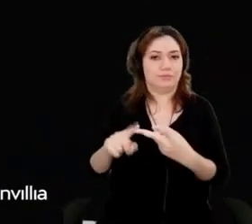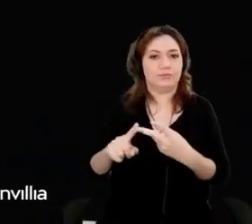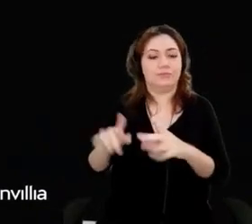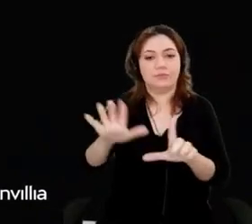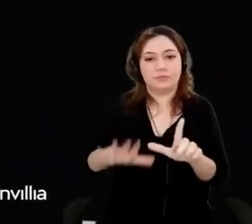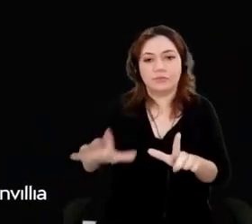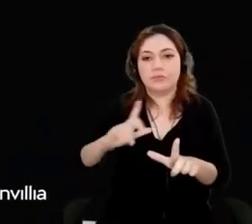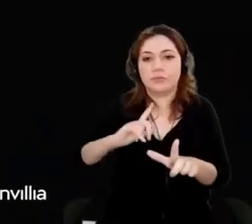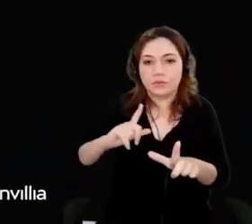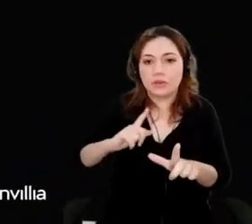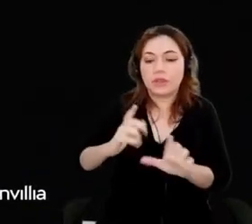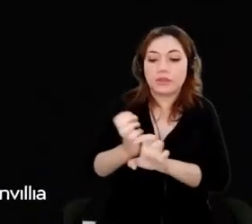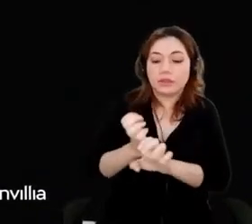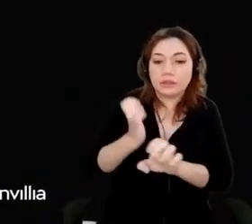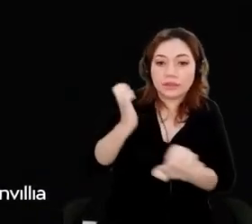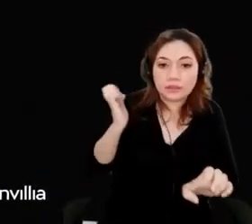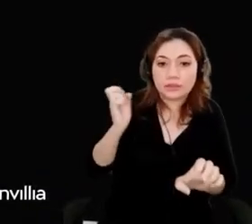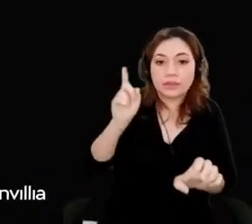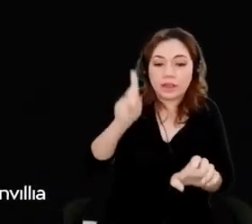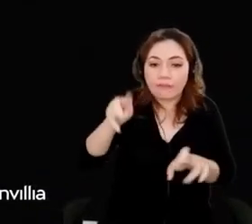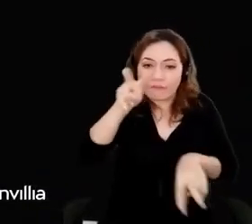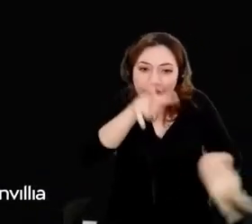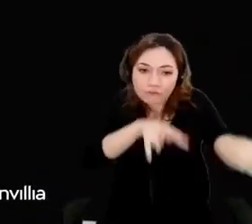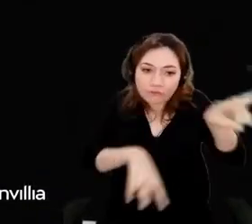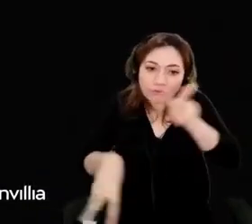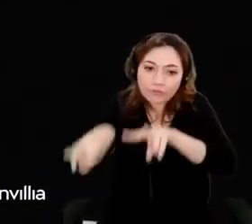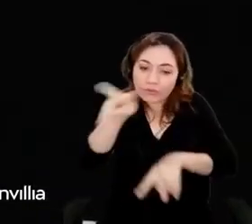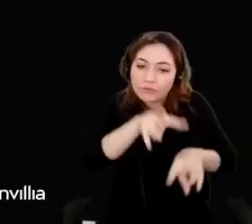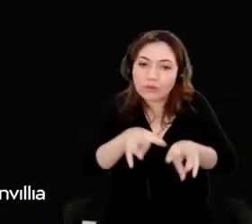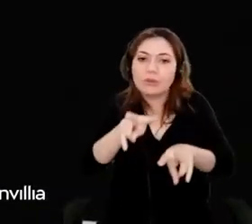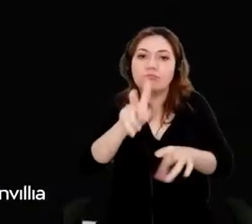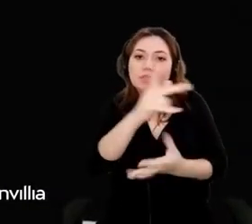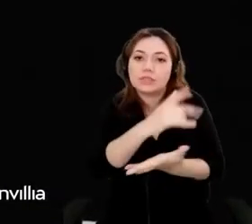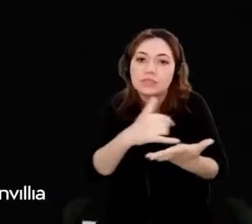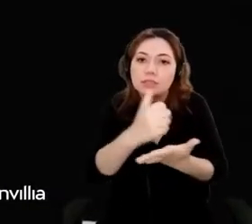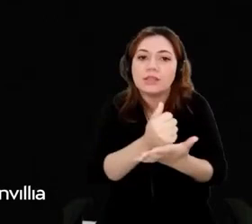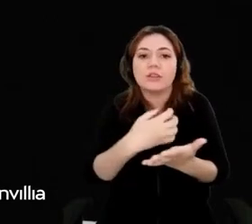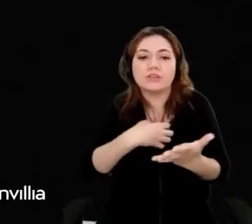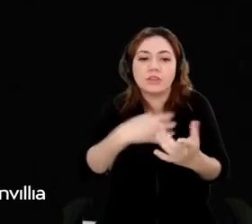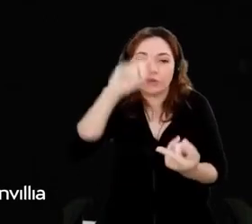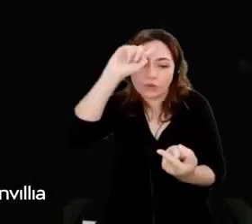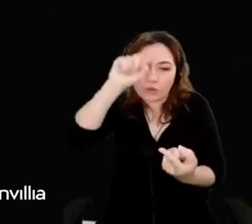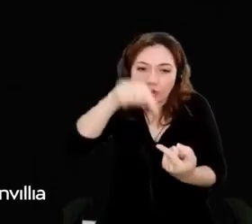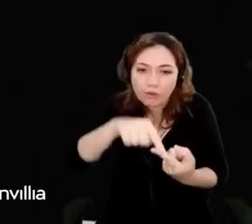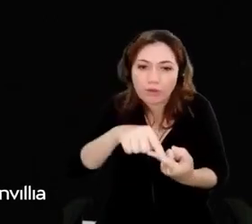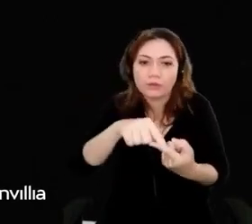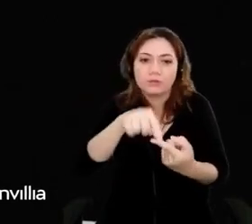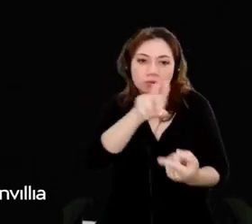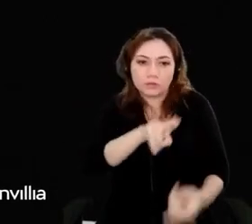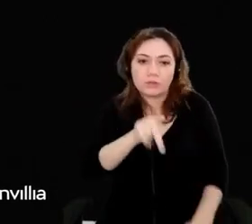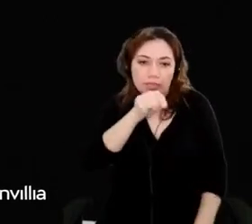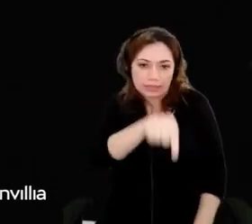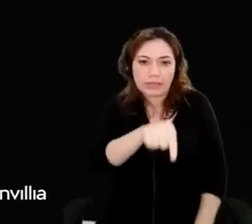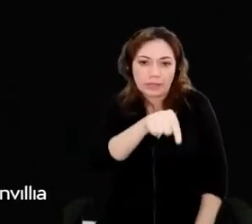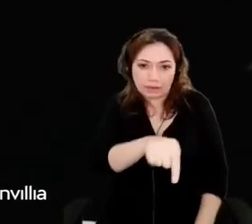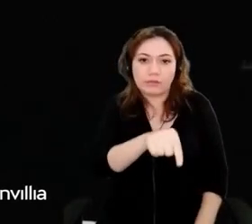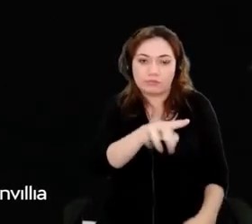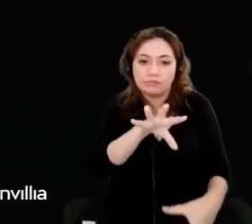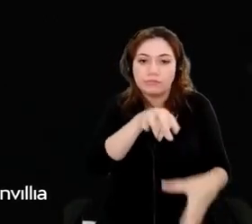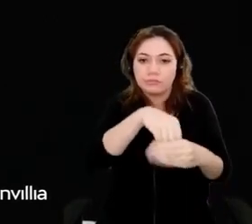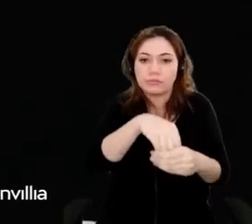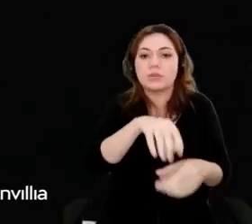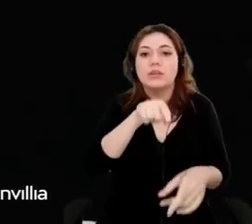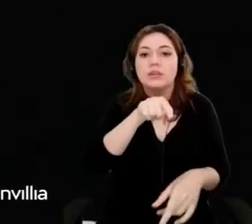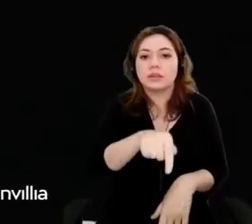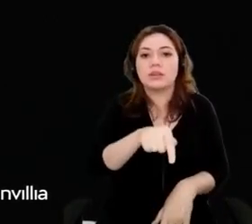design the logic of the application and connect them to any model, data